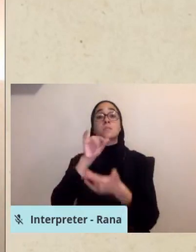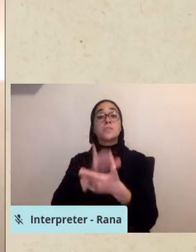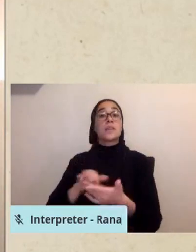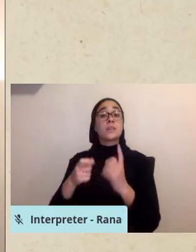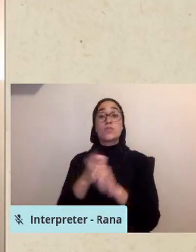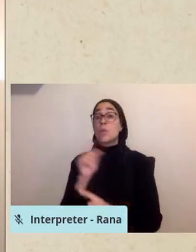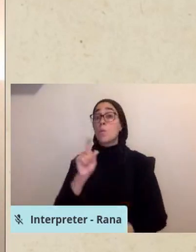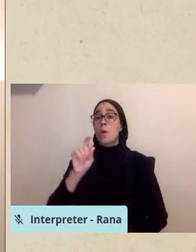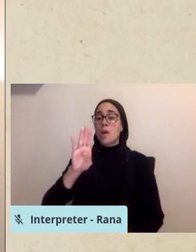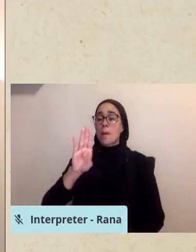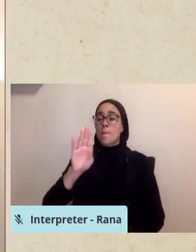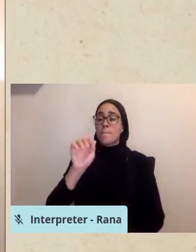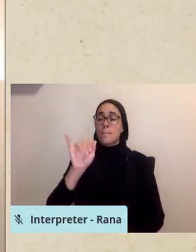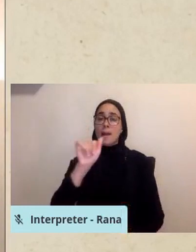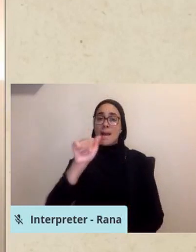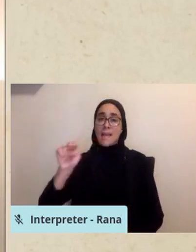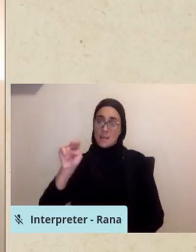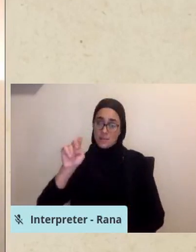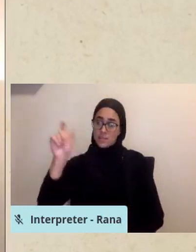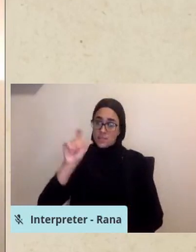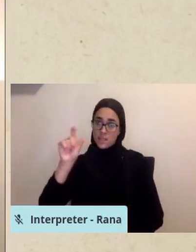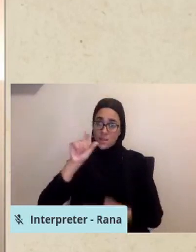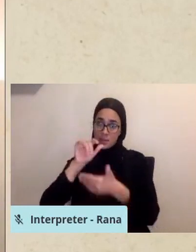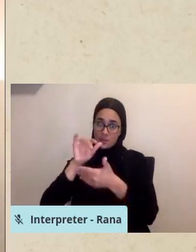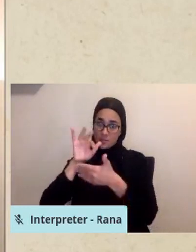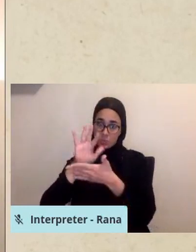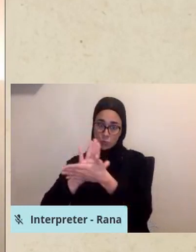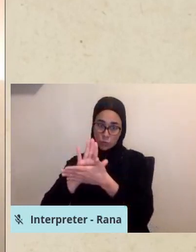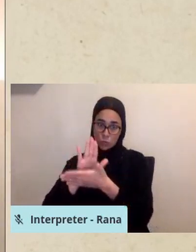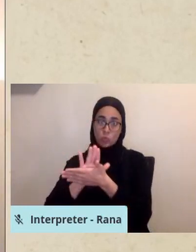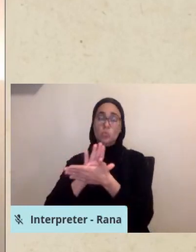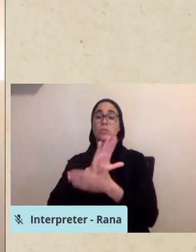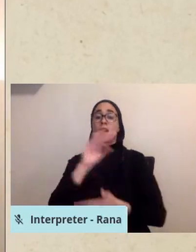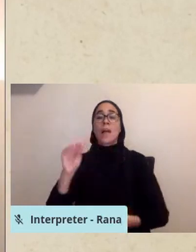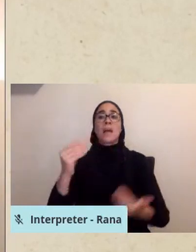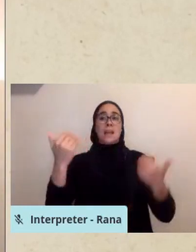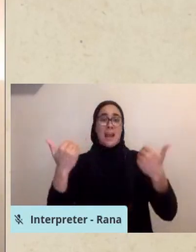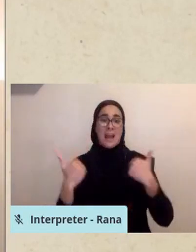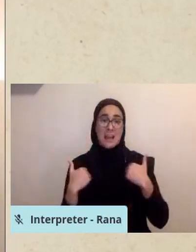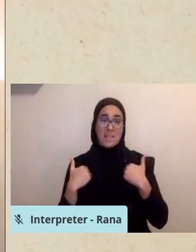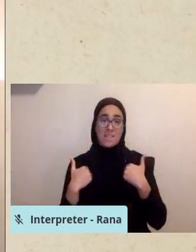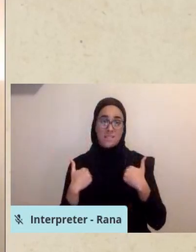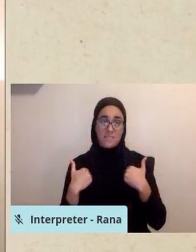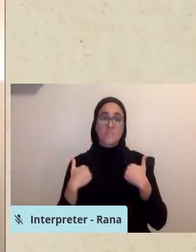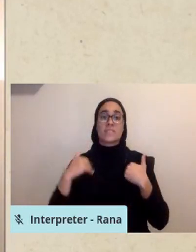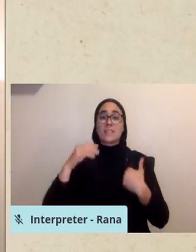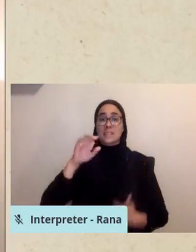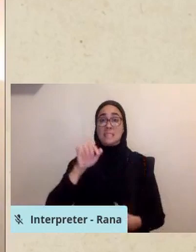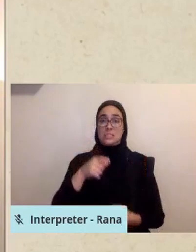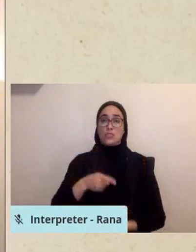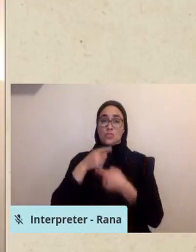and he has an ecclesiastical,